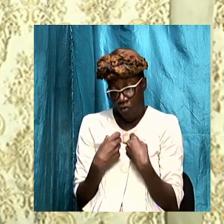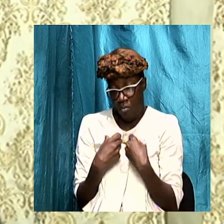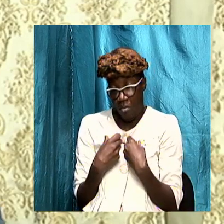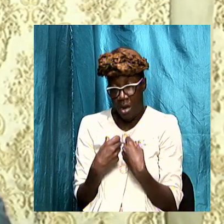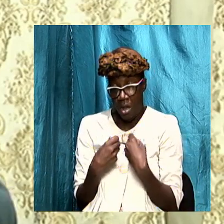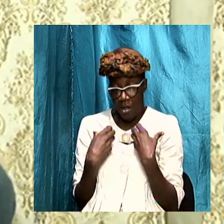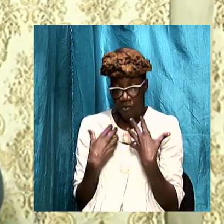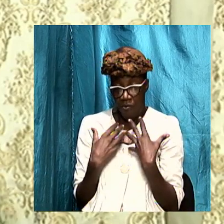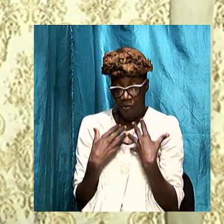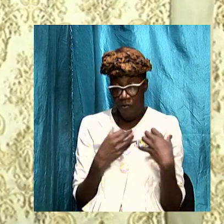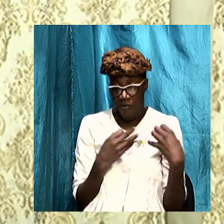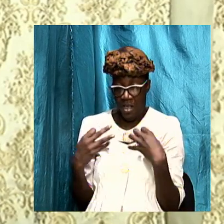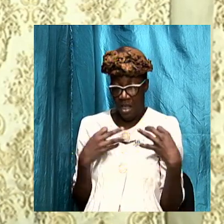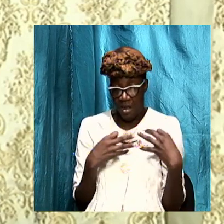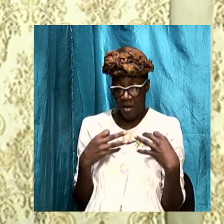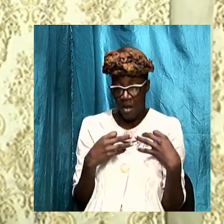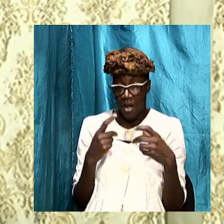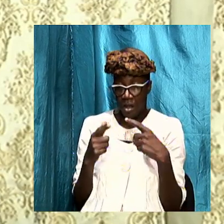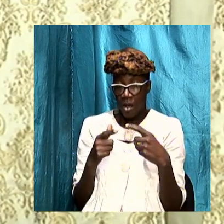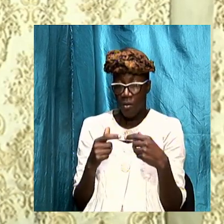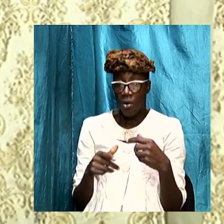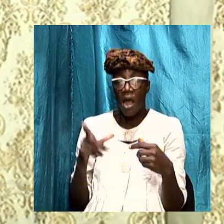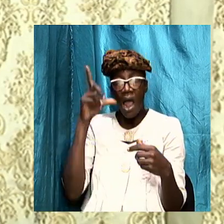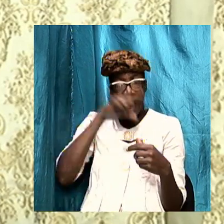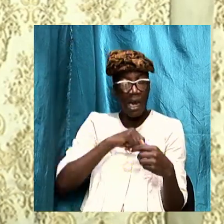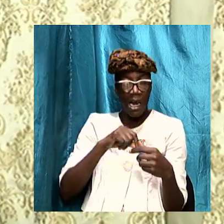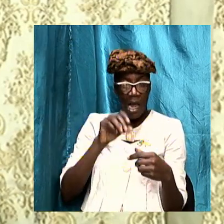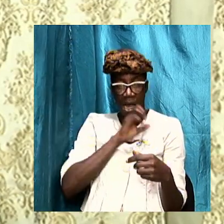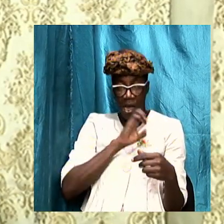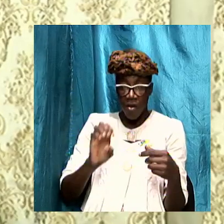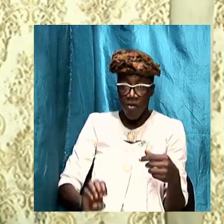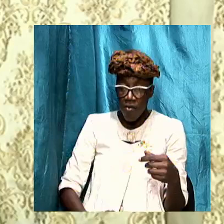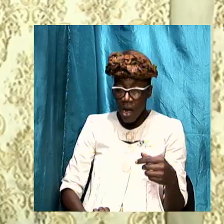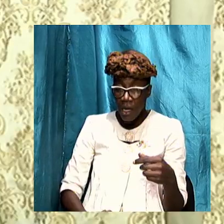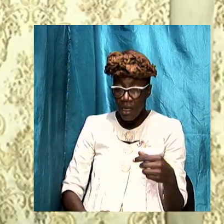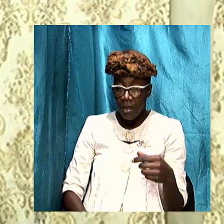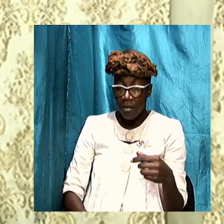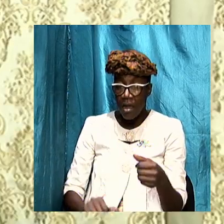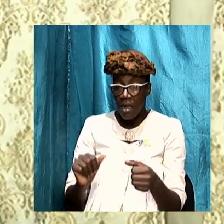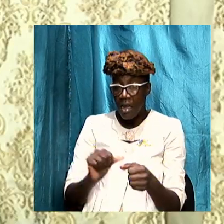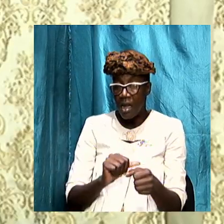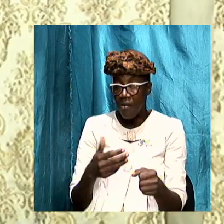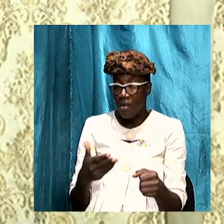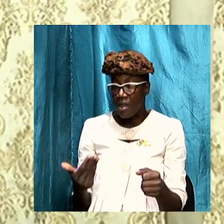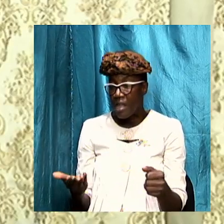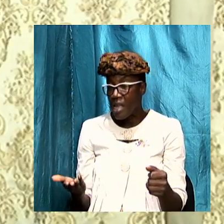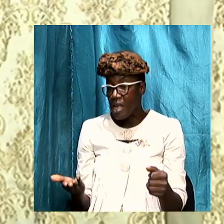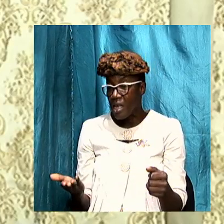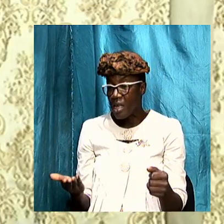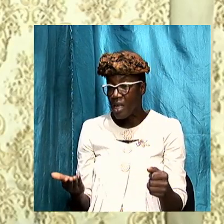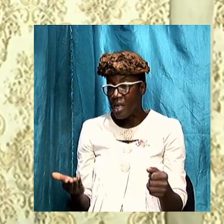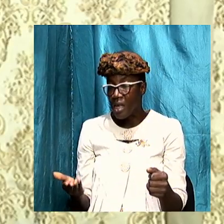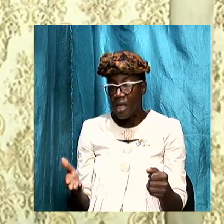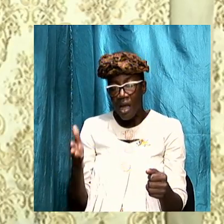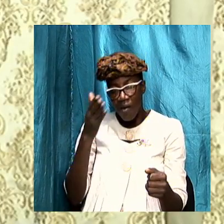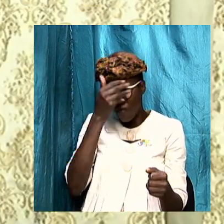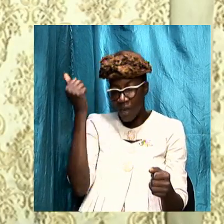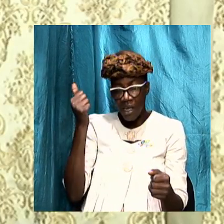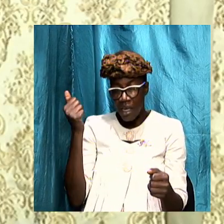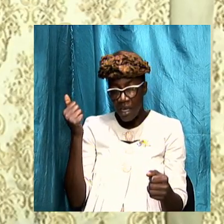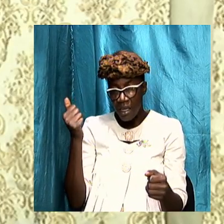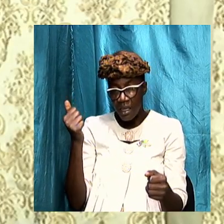fear we talk about the antichrist we talk about everything else and forget the main